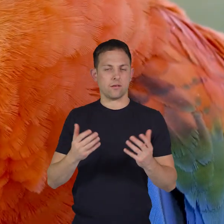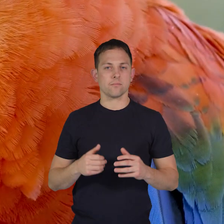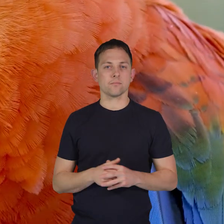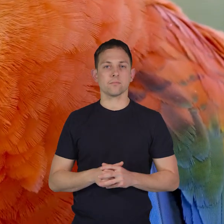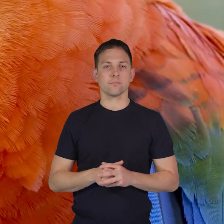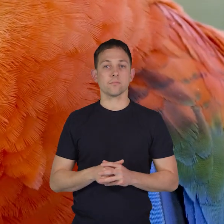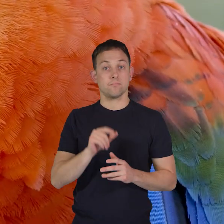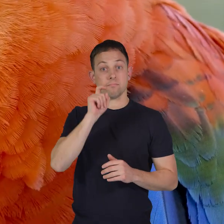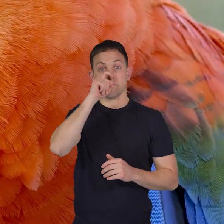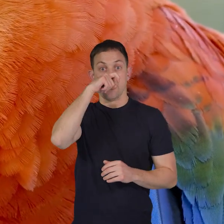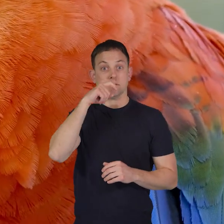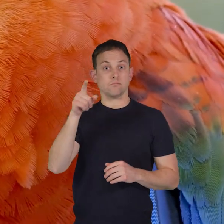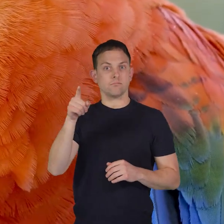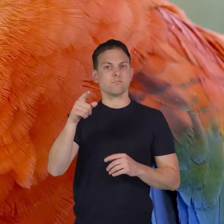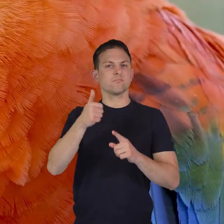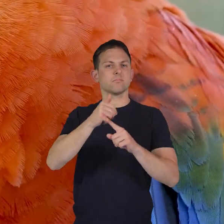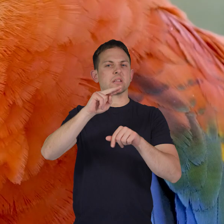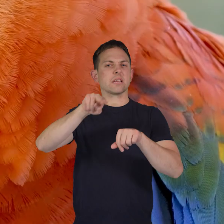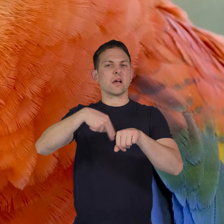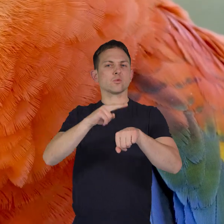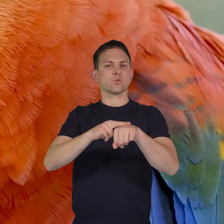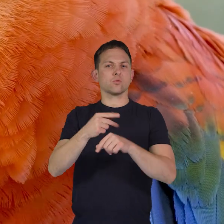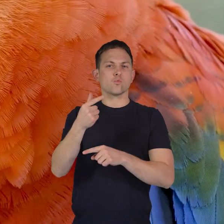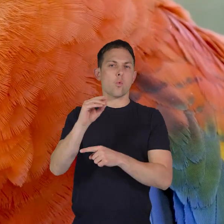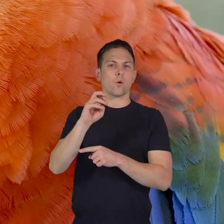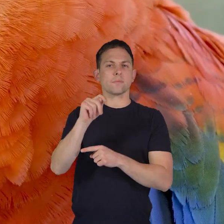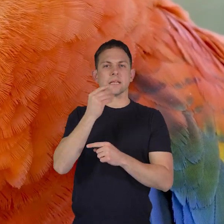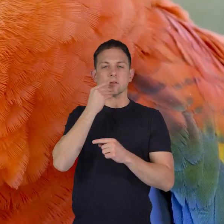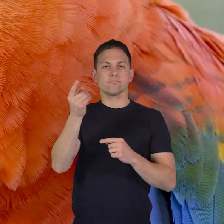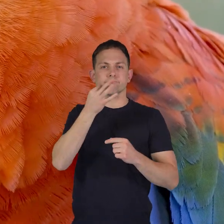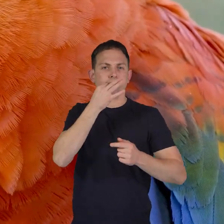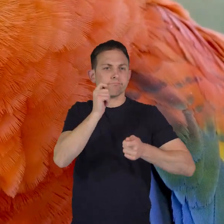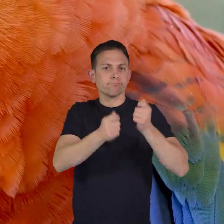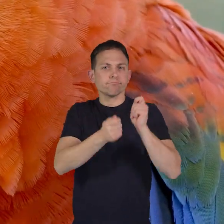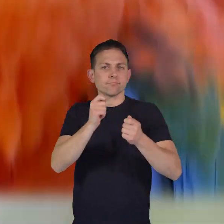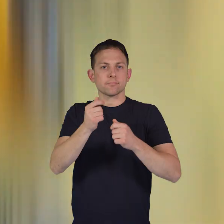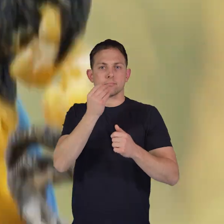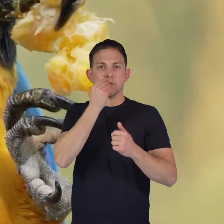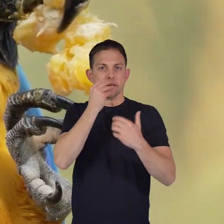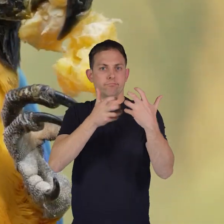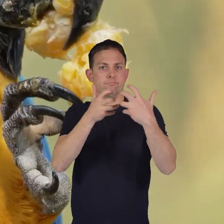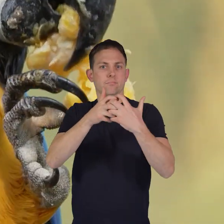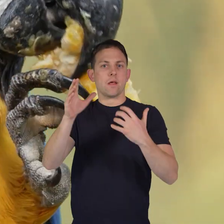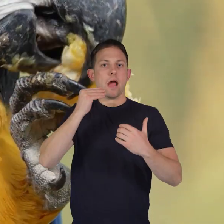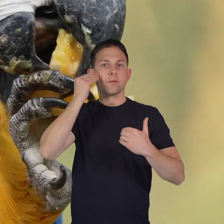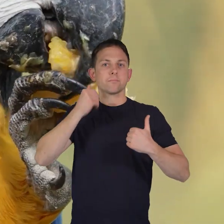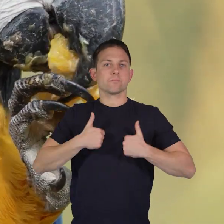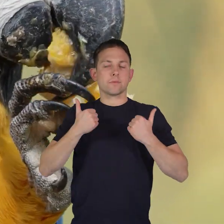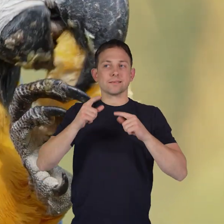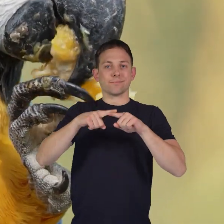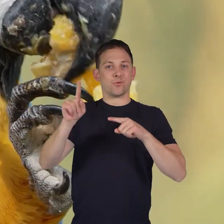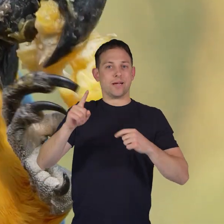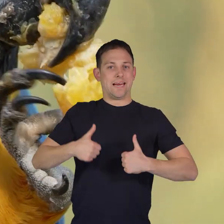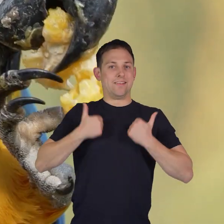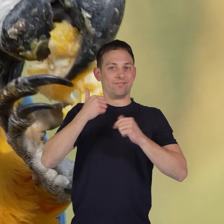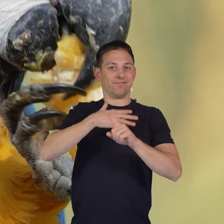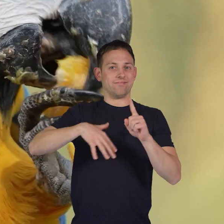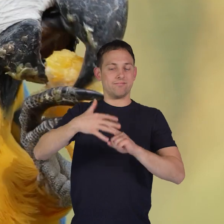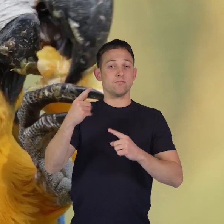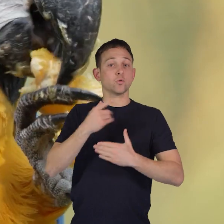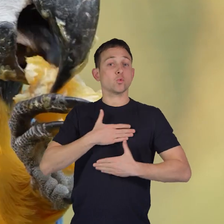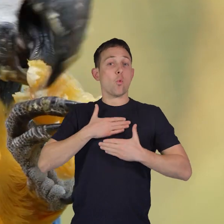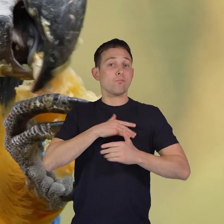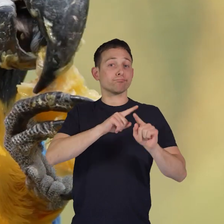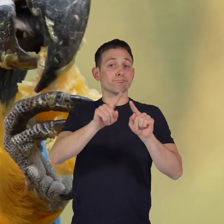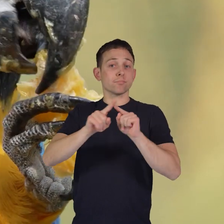Parrots are also nature's gourmet eaters, and they adapt their meals to their habitat. Depending on where they are, they enjoy a